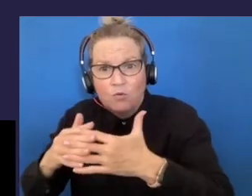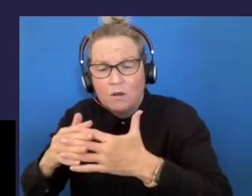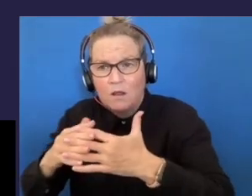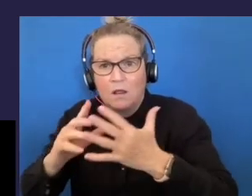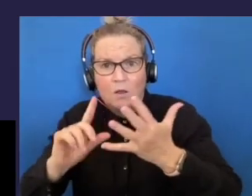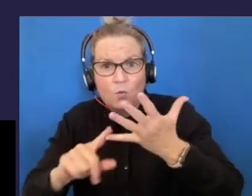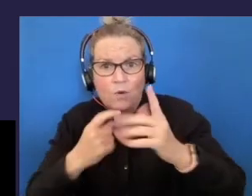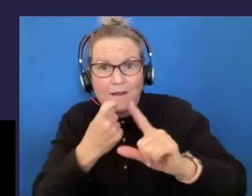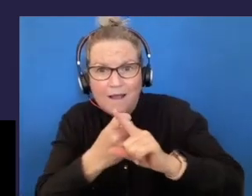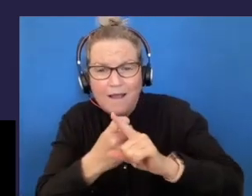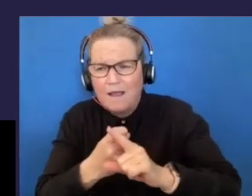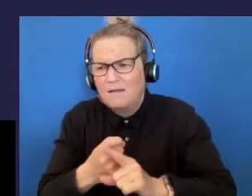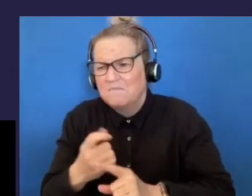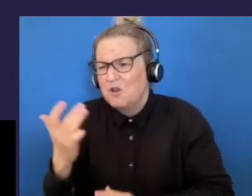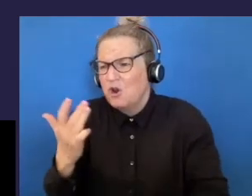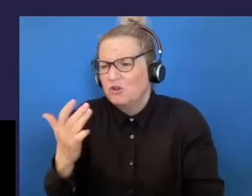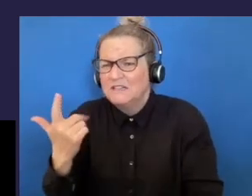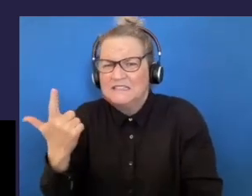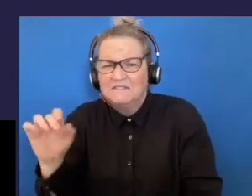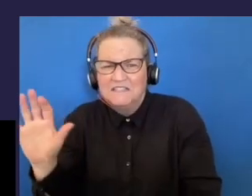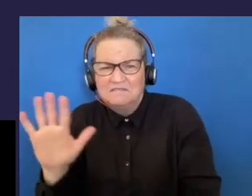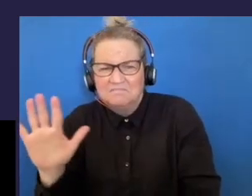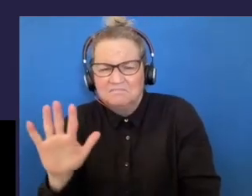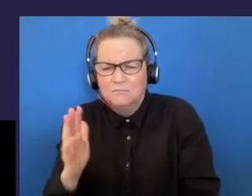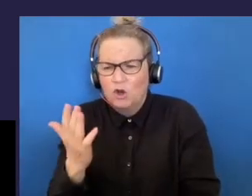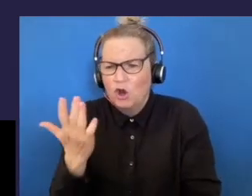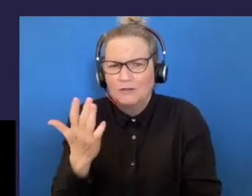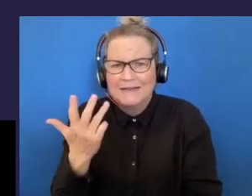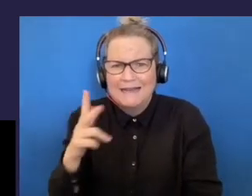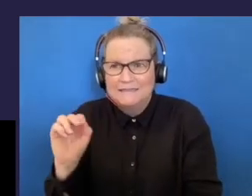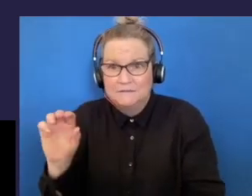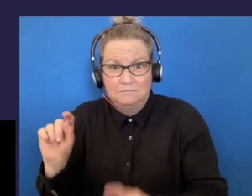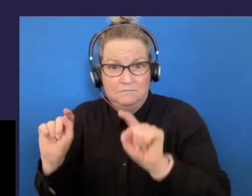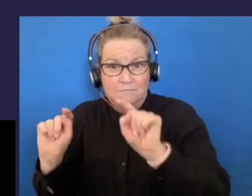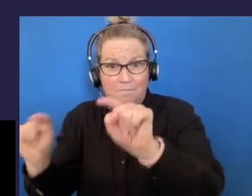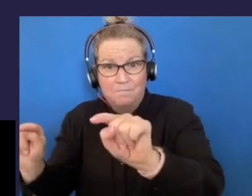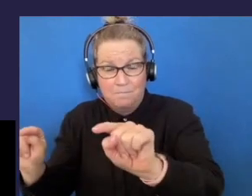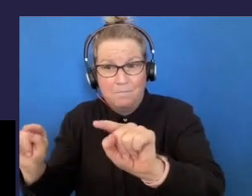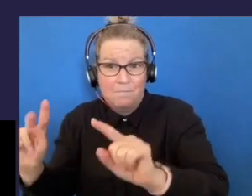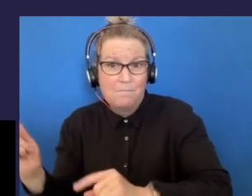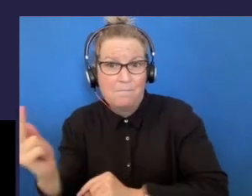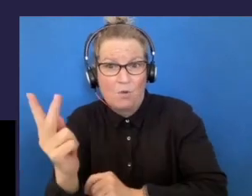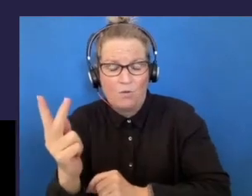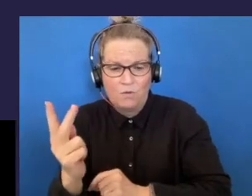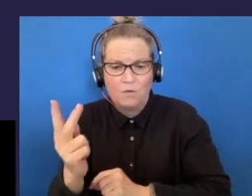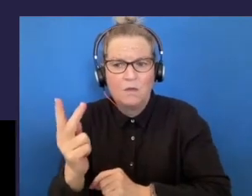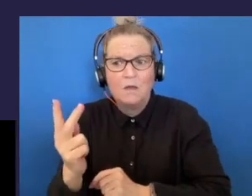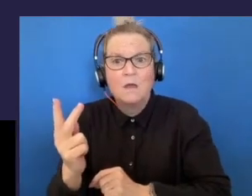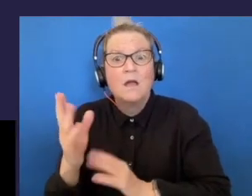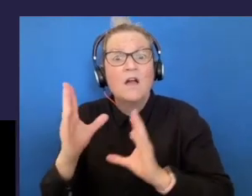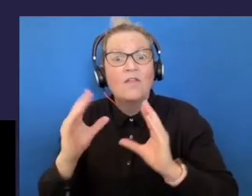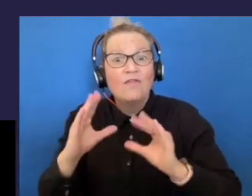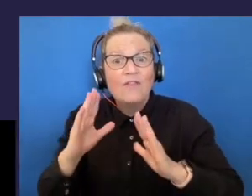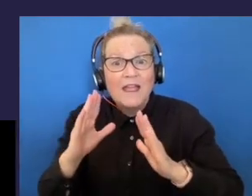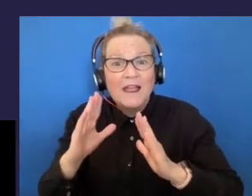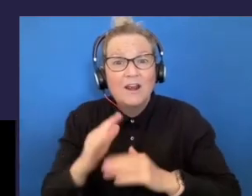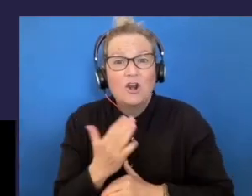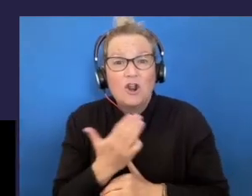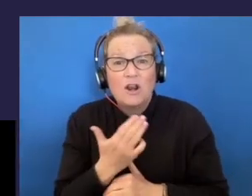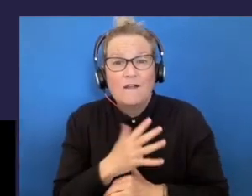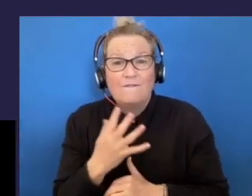the 1970s and 80s. The concept of inclusive education then became internationally recognized in 1994